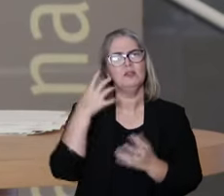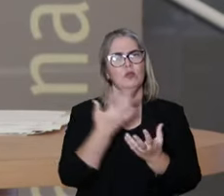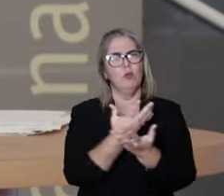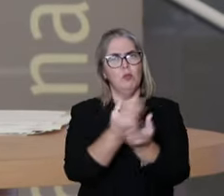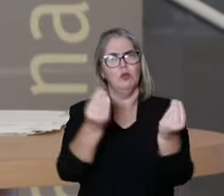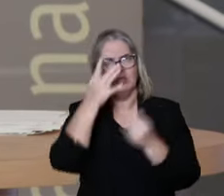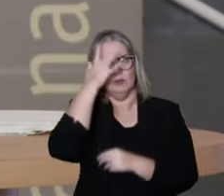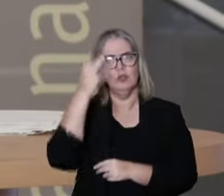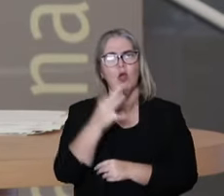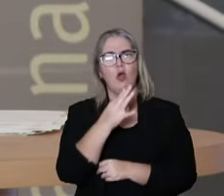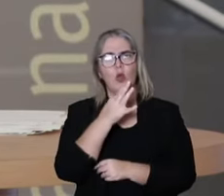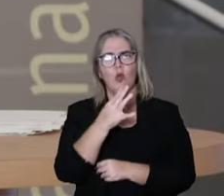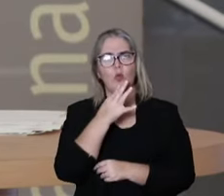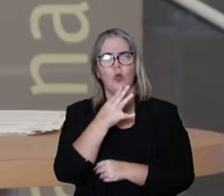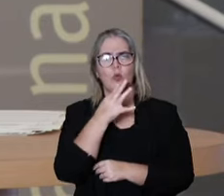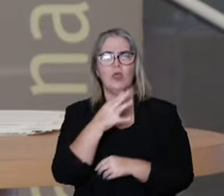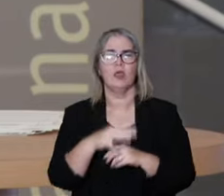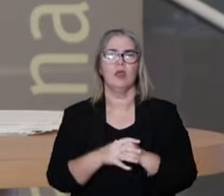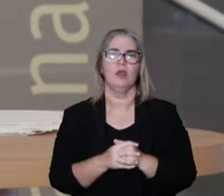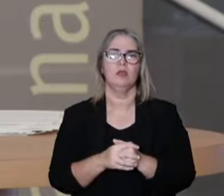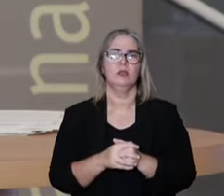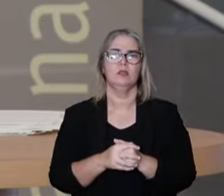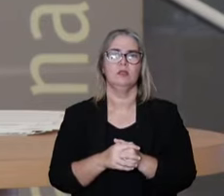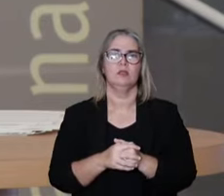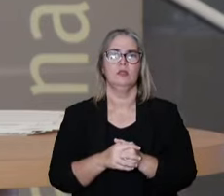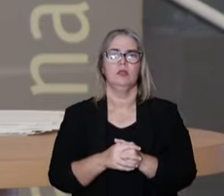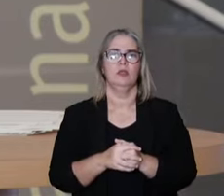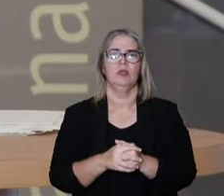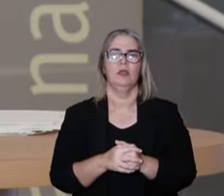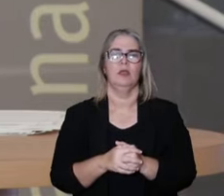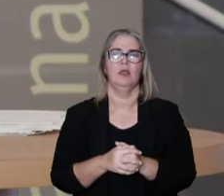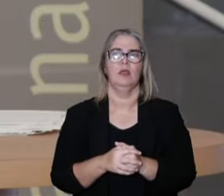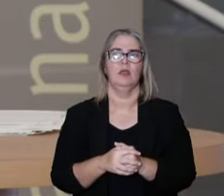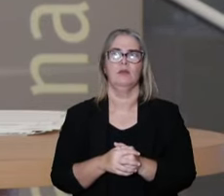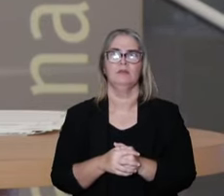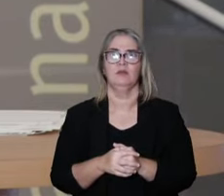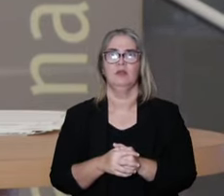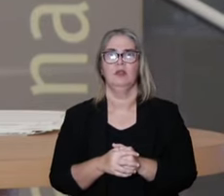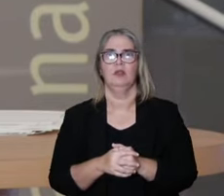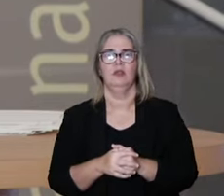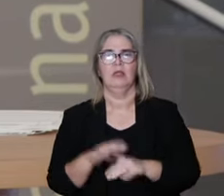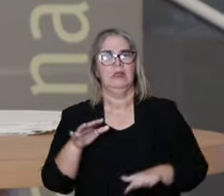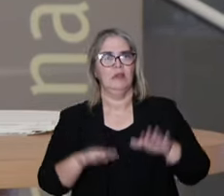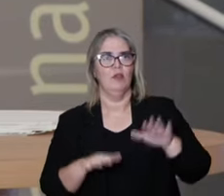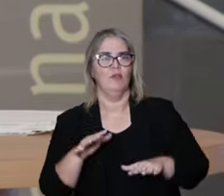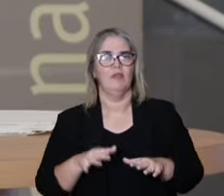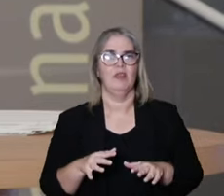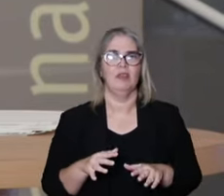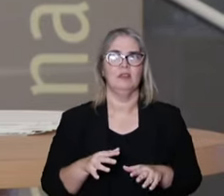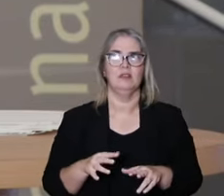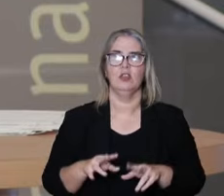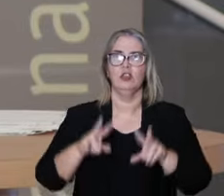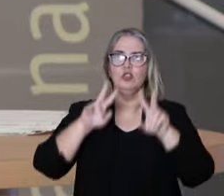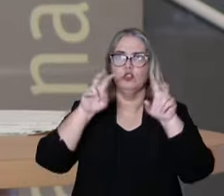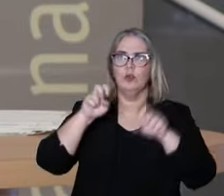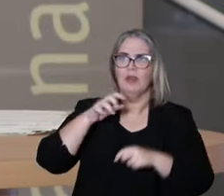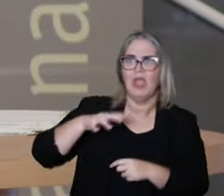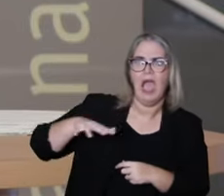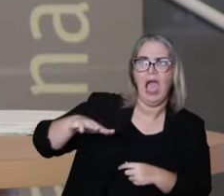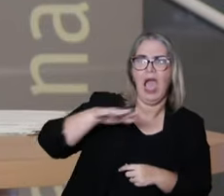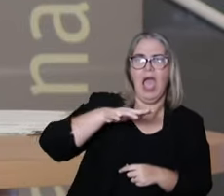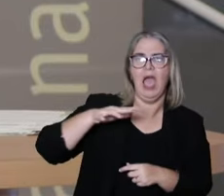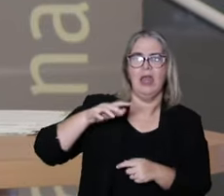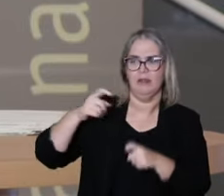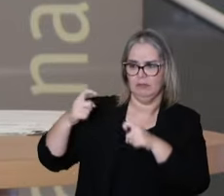I think that a lot of people know a part of